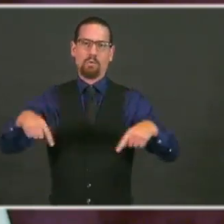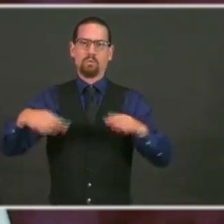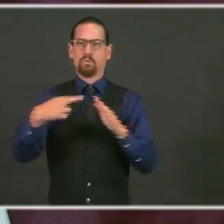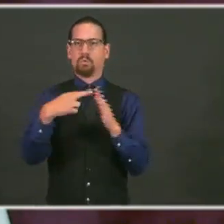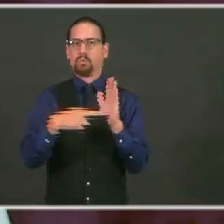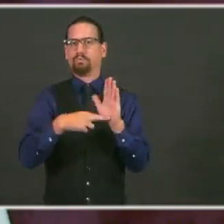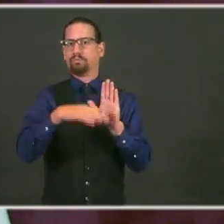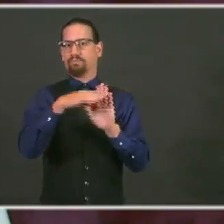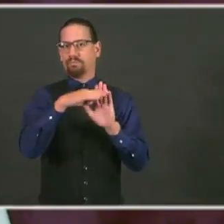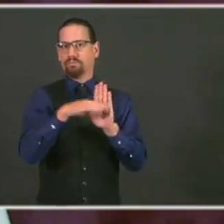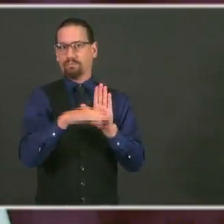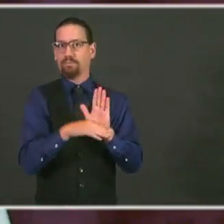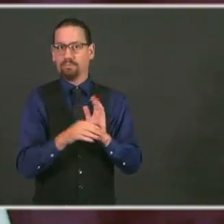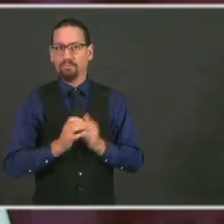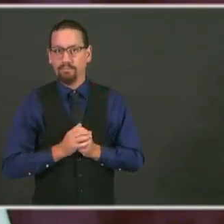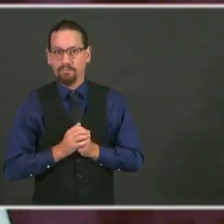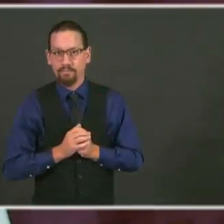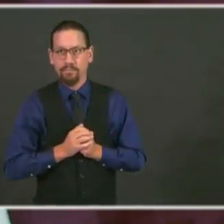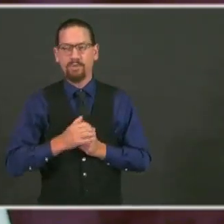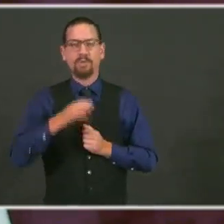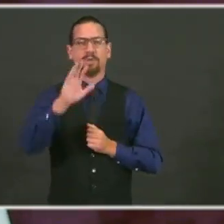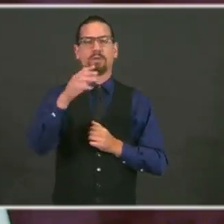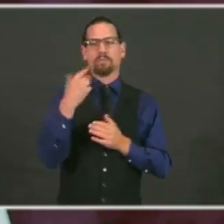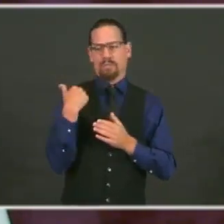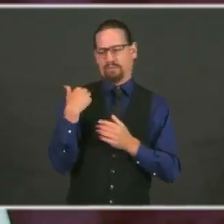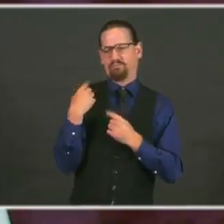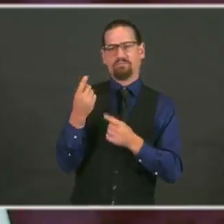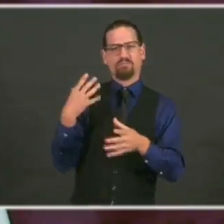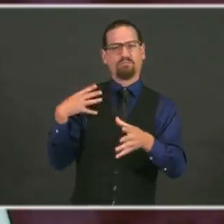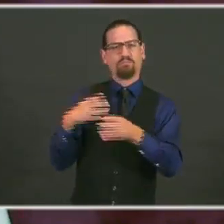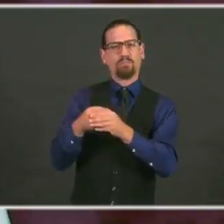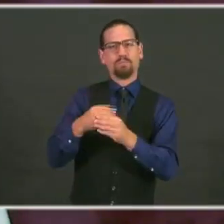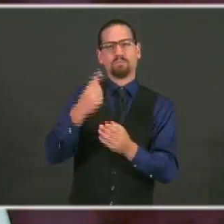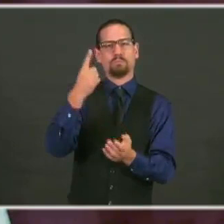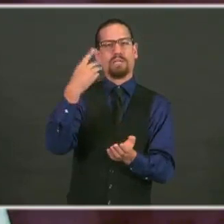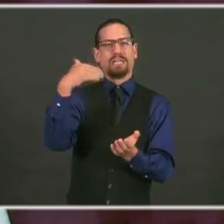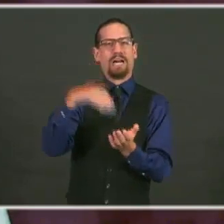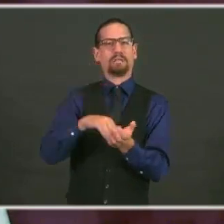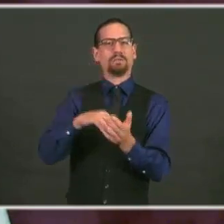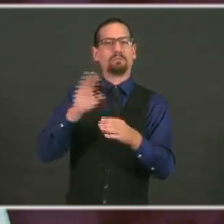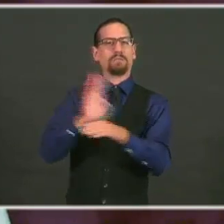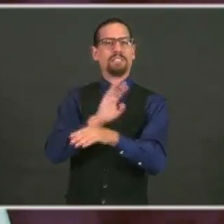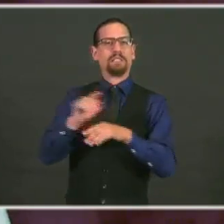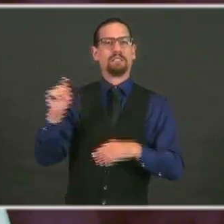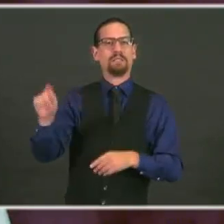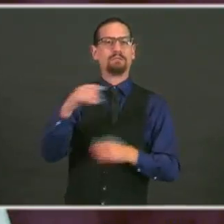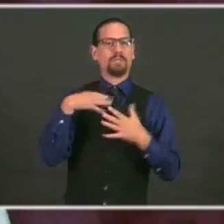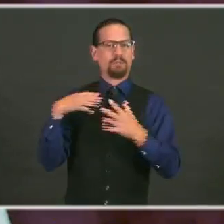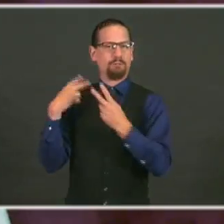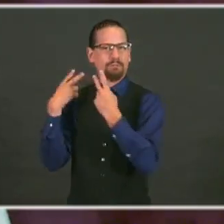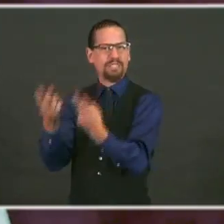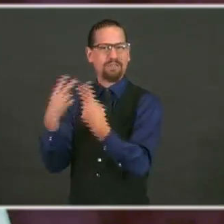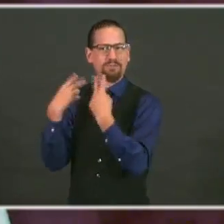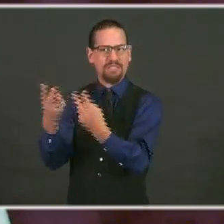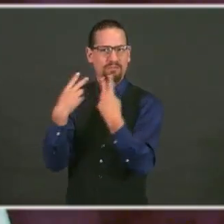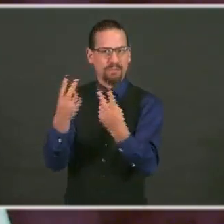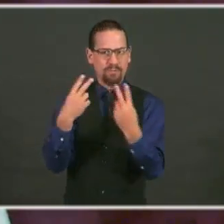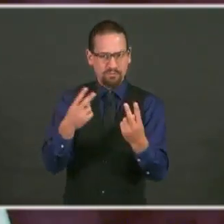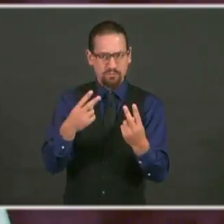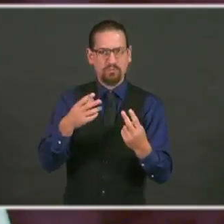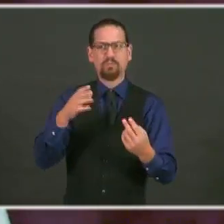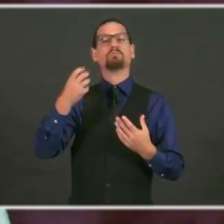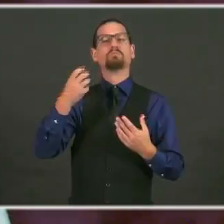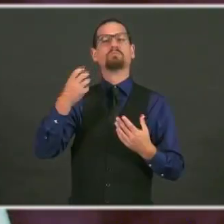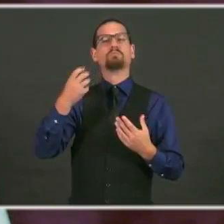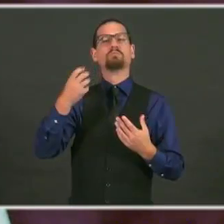96%. 99% of businesses complied with capacity restrictions, and